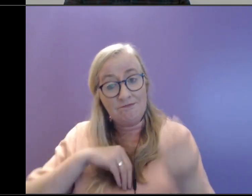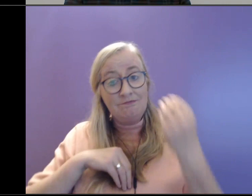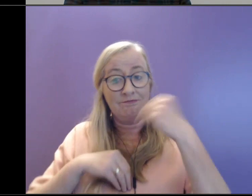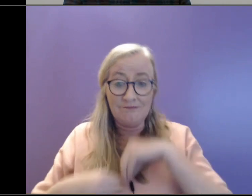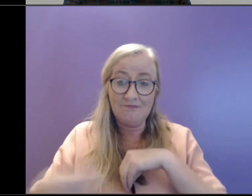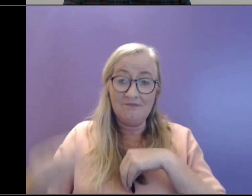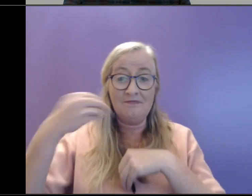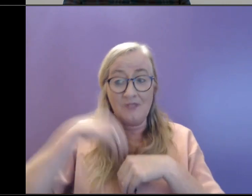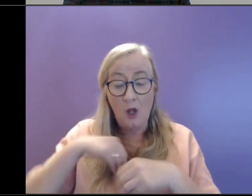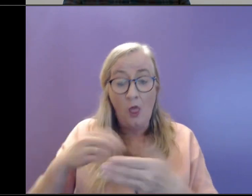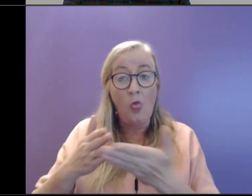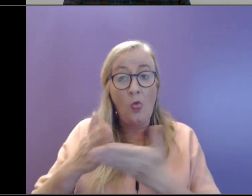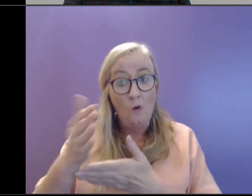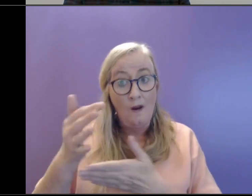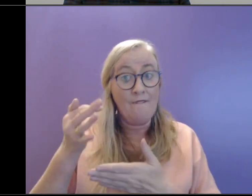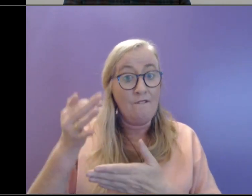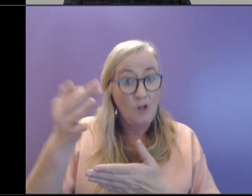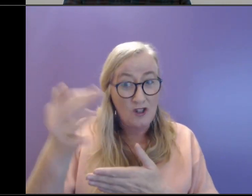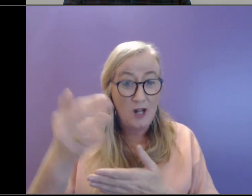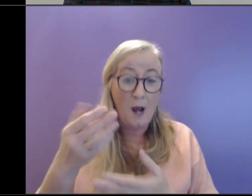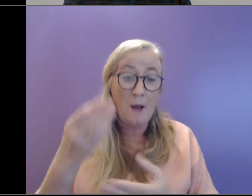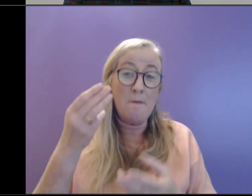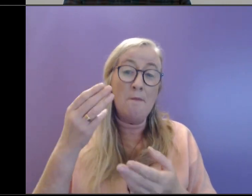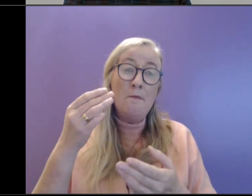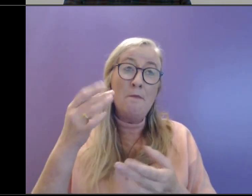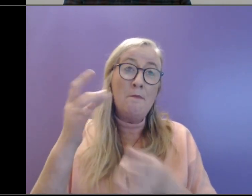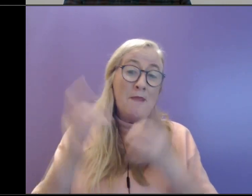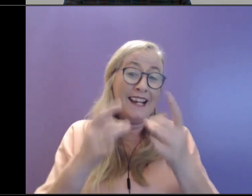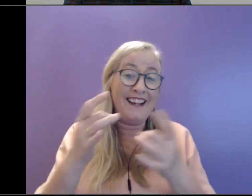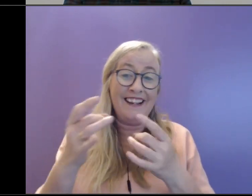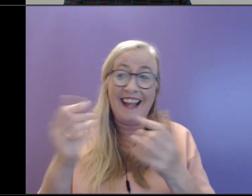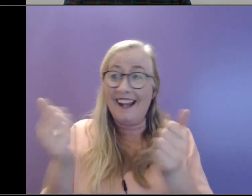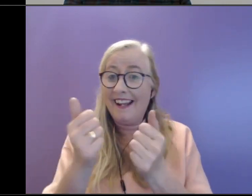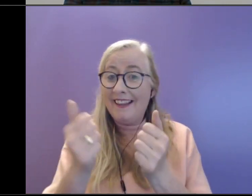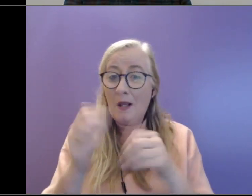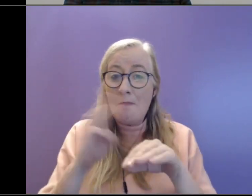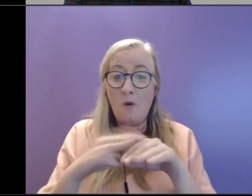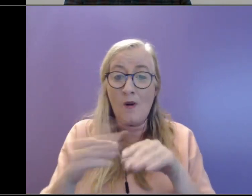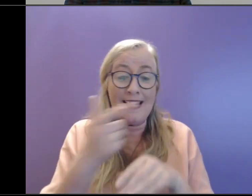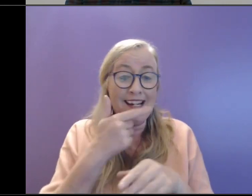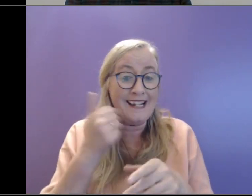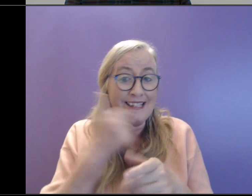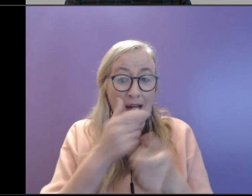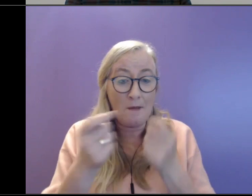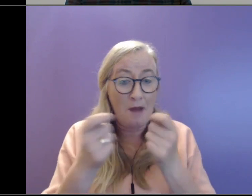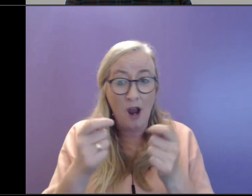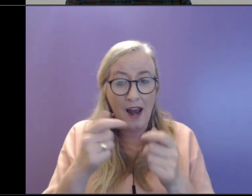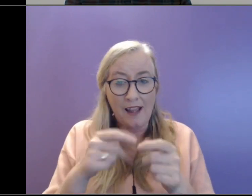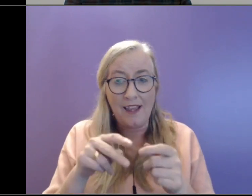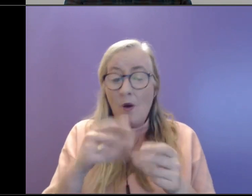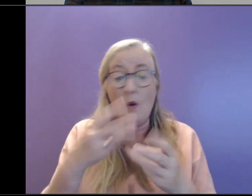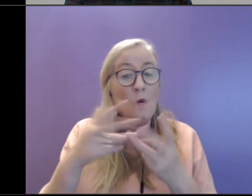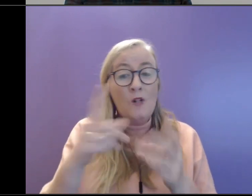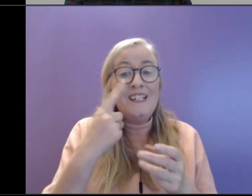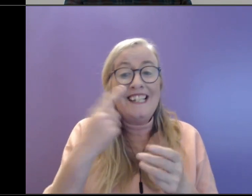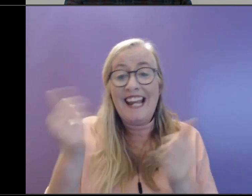things a little easier to manage. And sometimes that little spark of beauty can make even,